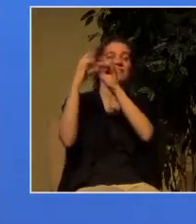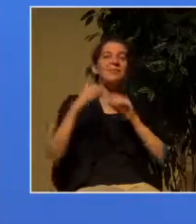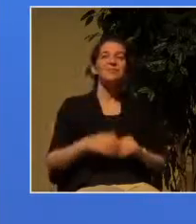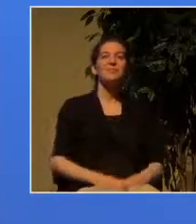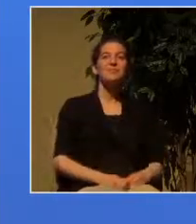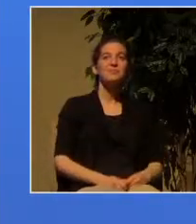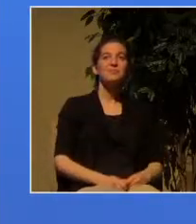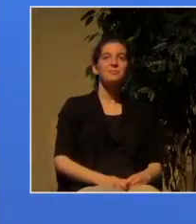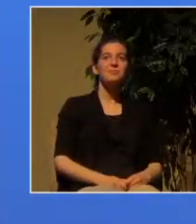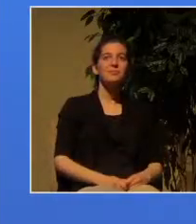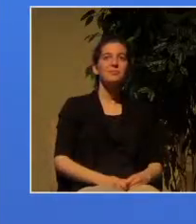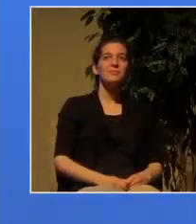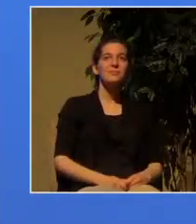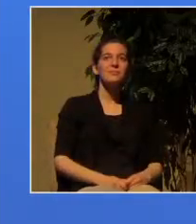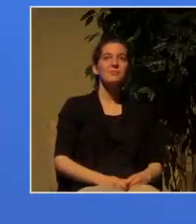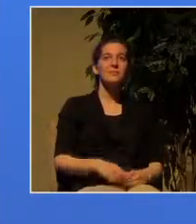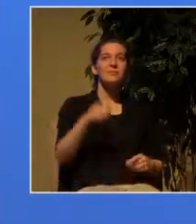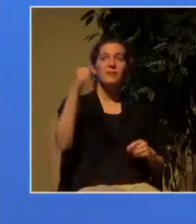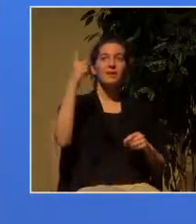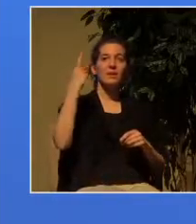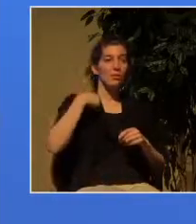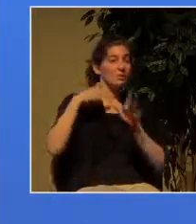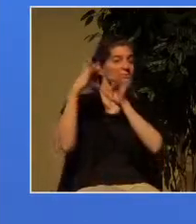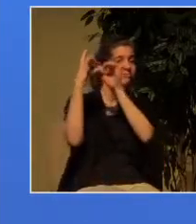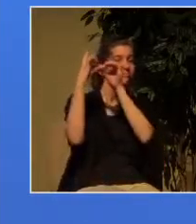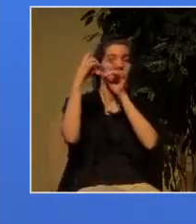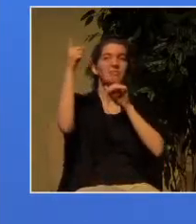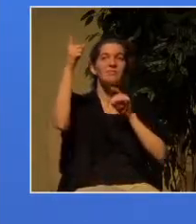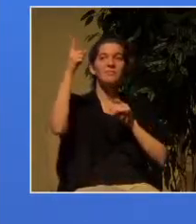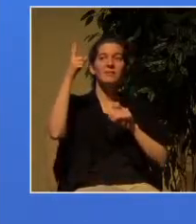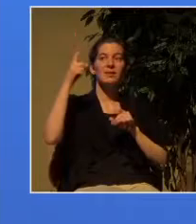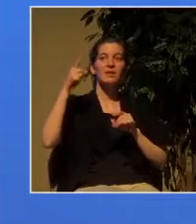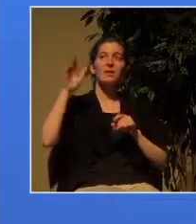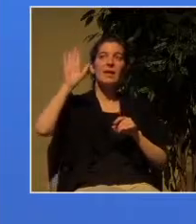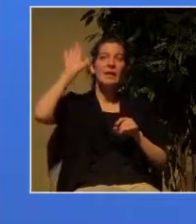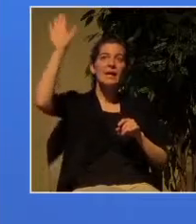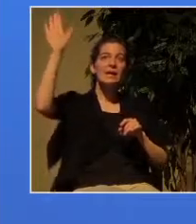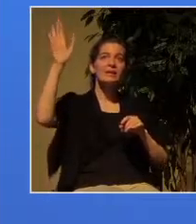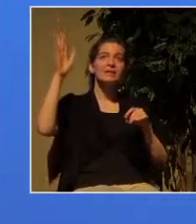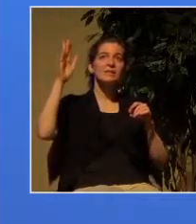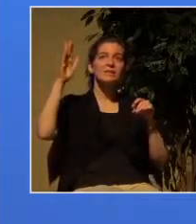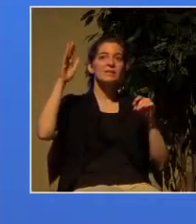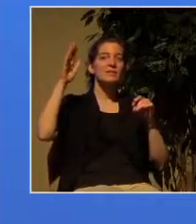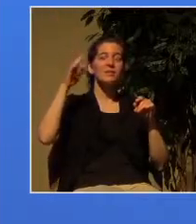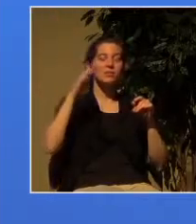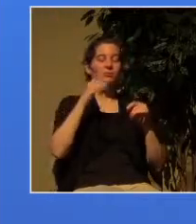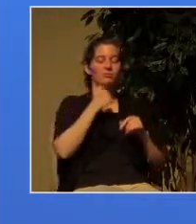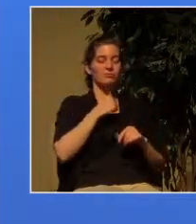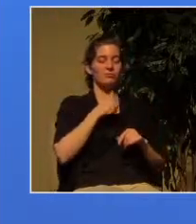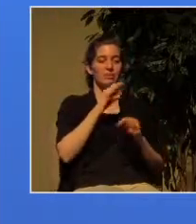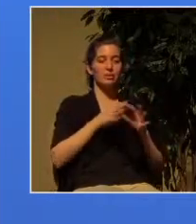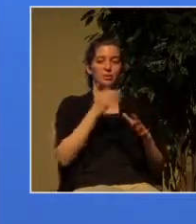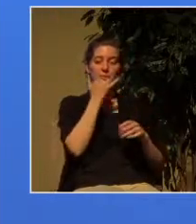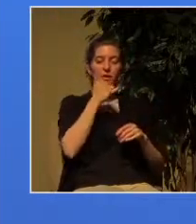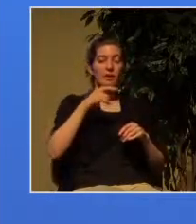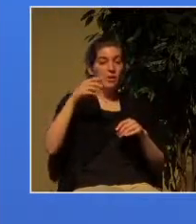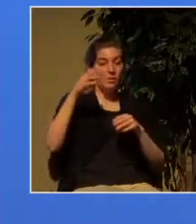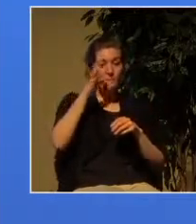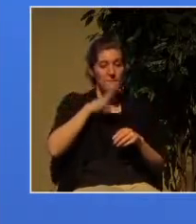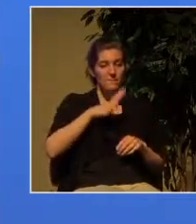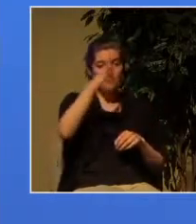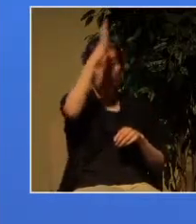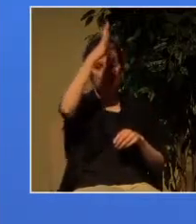and the shoulders we stand on are men and women who have bloodied the paths of history